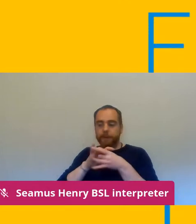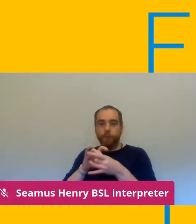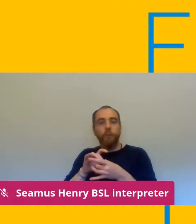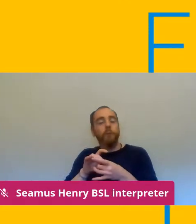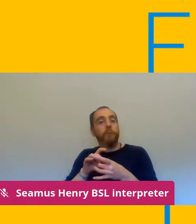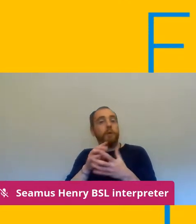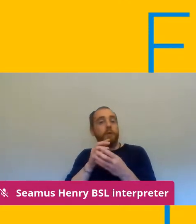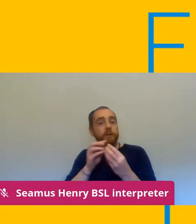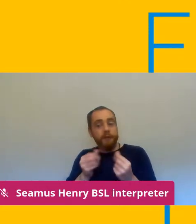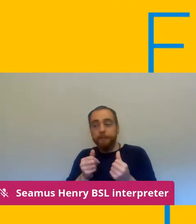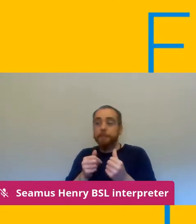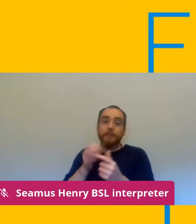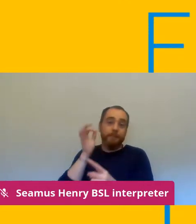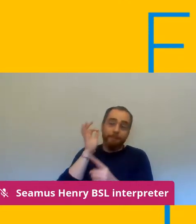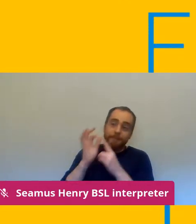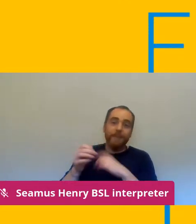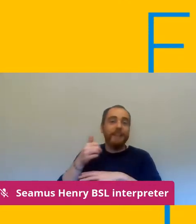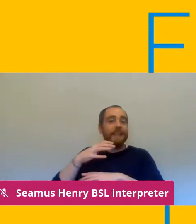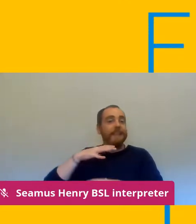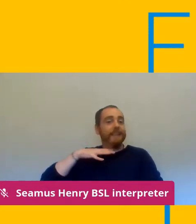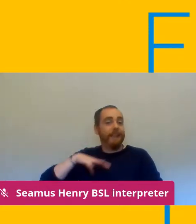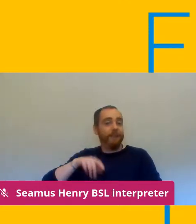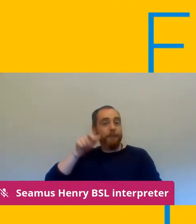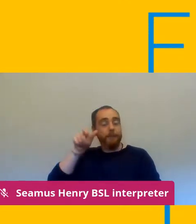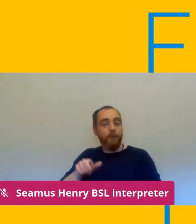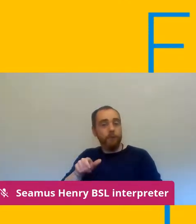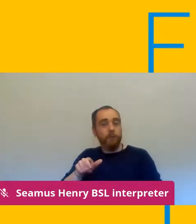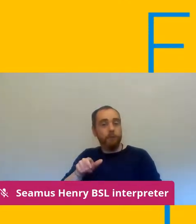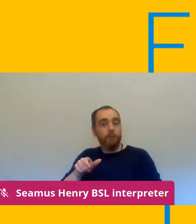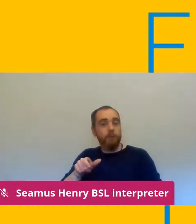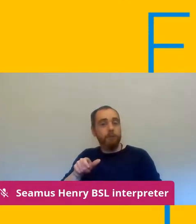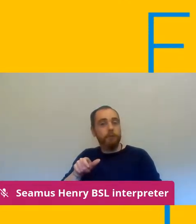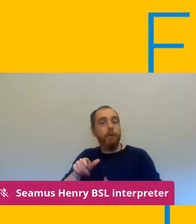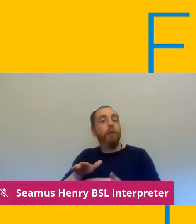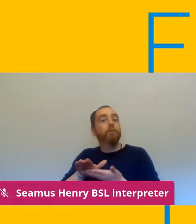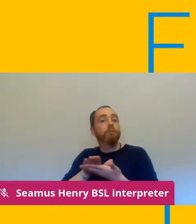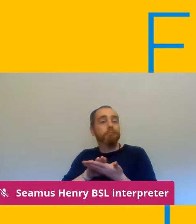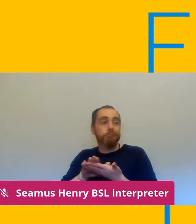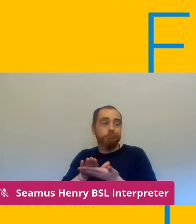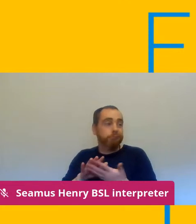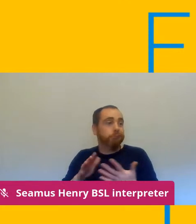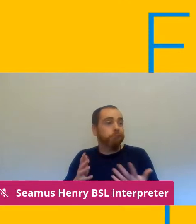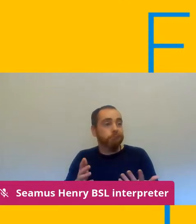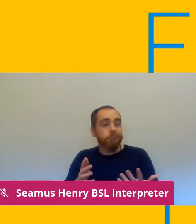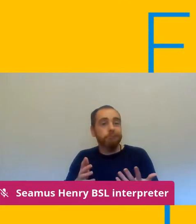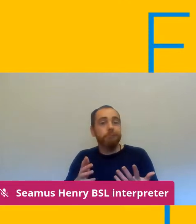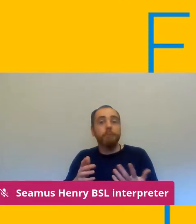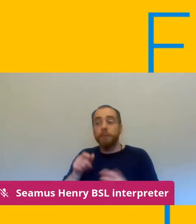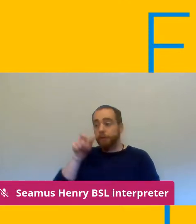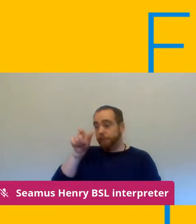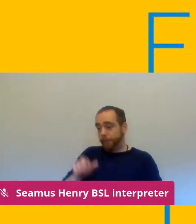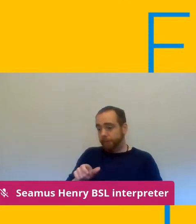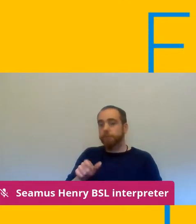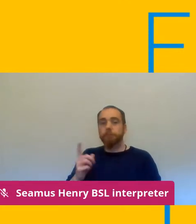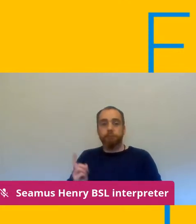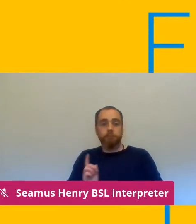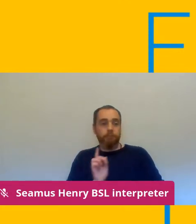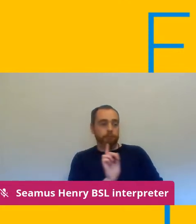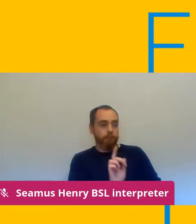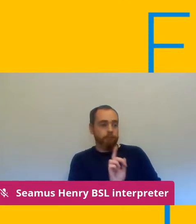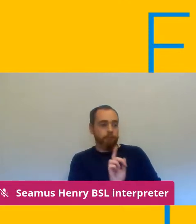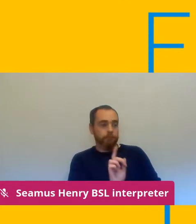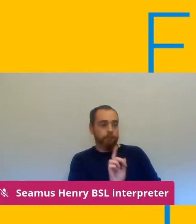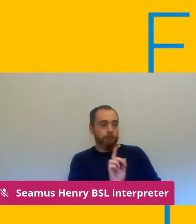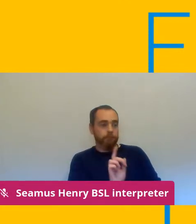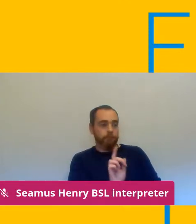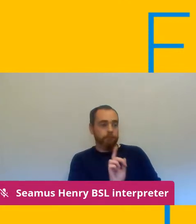circumstances of that individual which means not only about whether they not whether or not they can come into college and teach but what are their